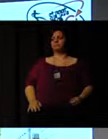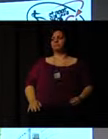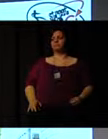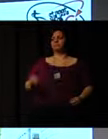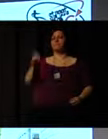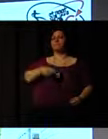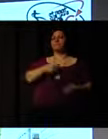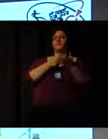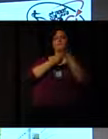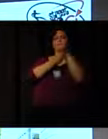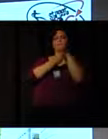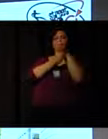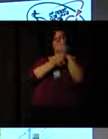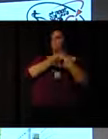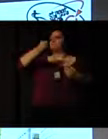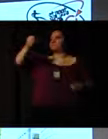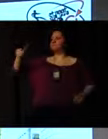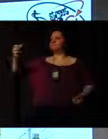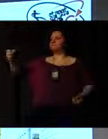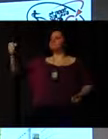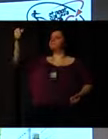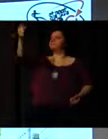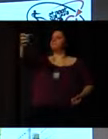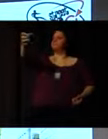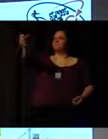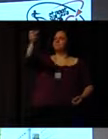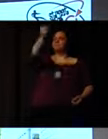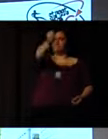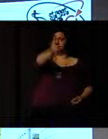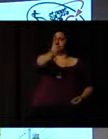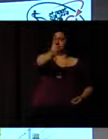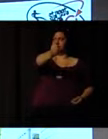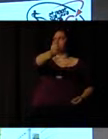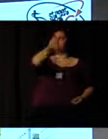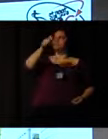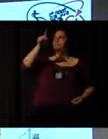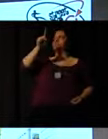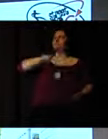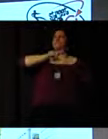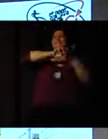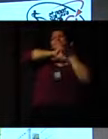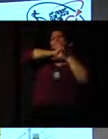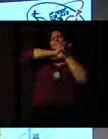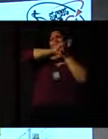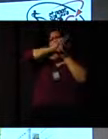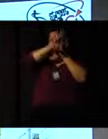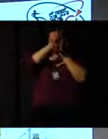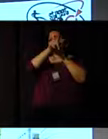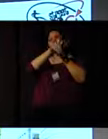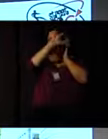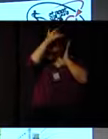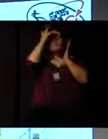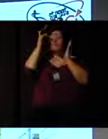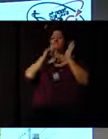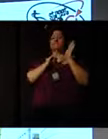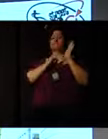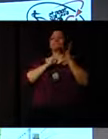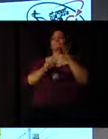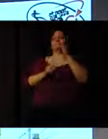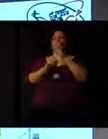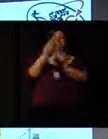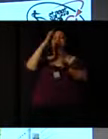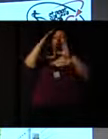the United Kingdom. And the sort of hundreds of thousands of people were turning up in the streets day and night